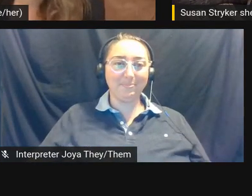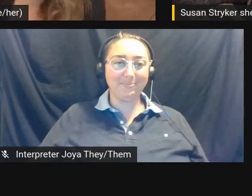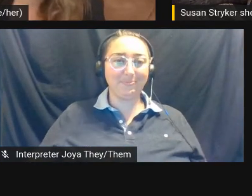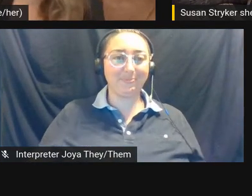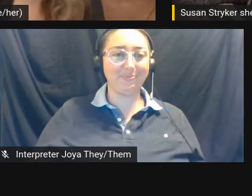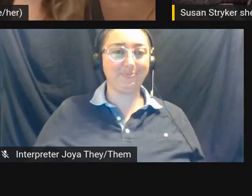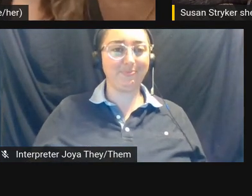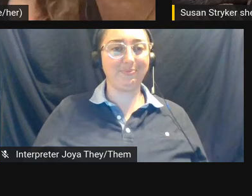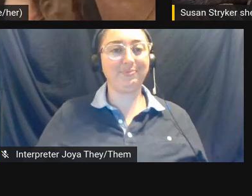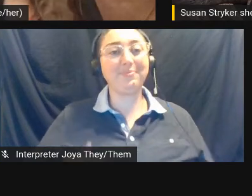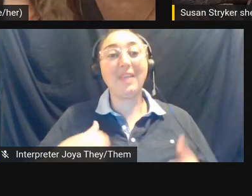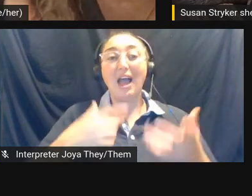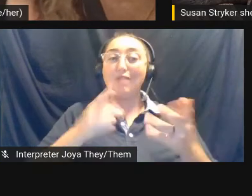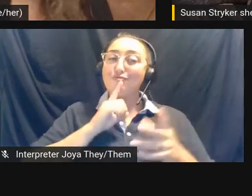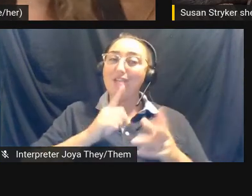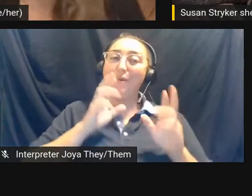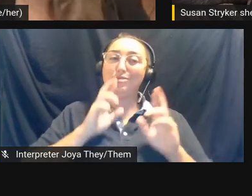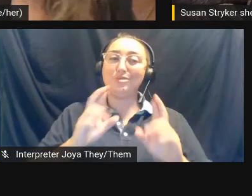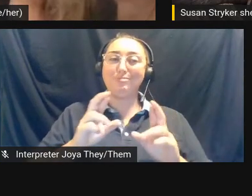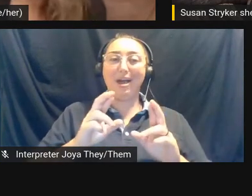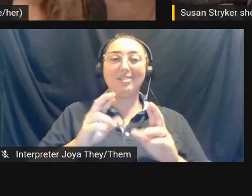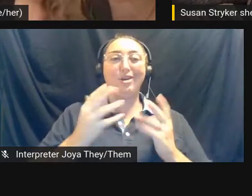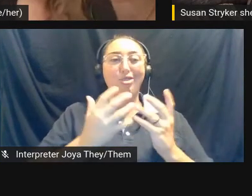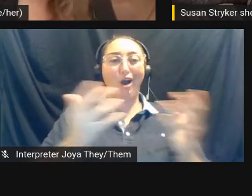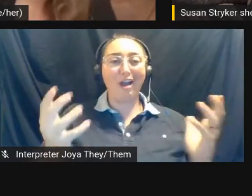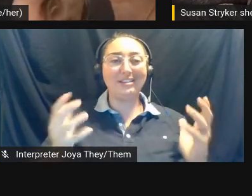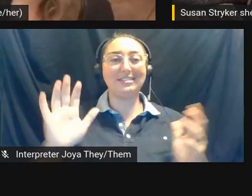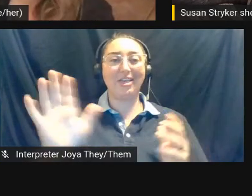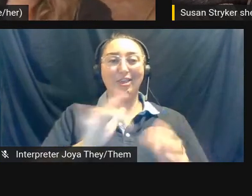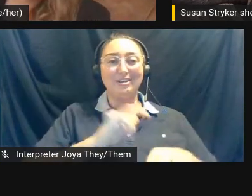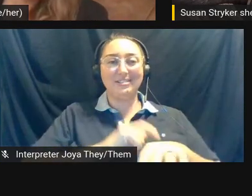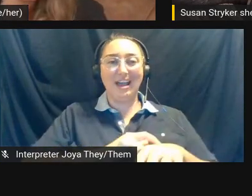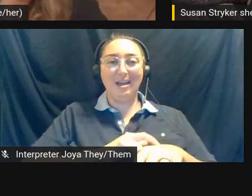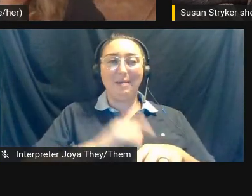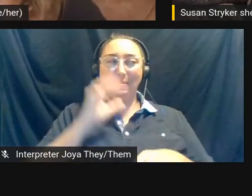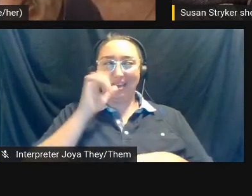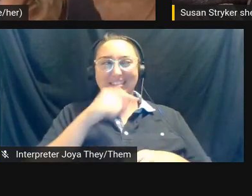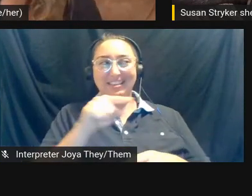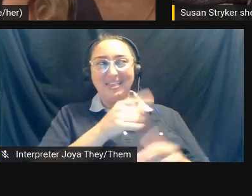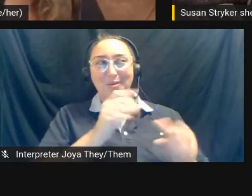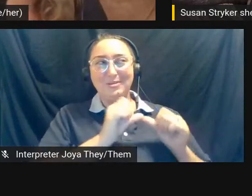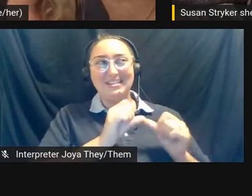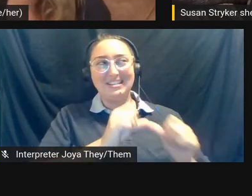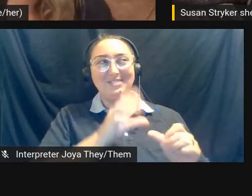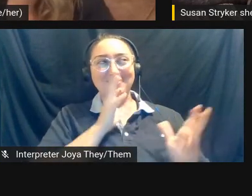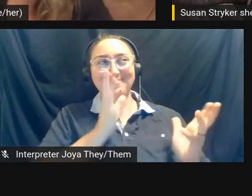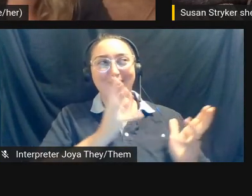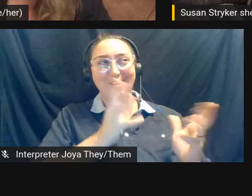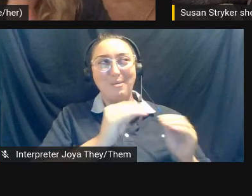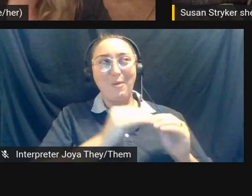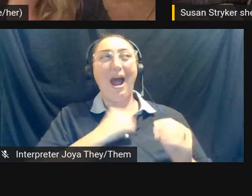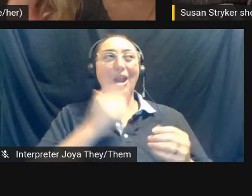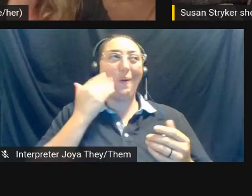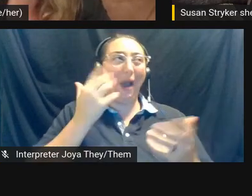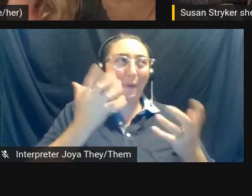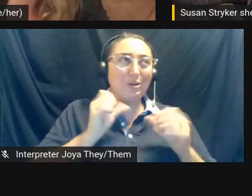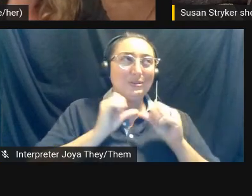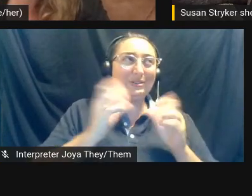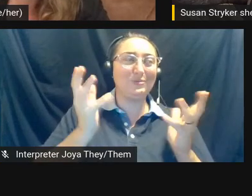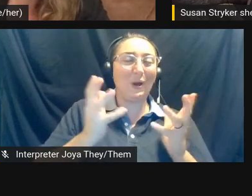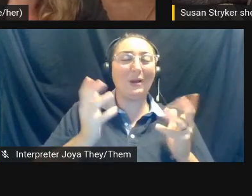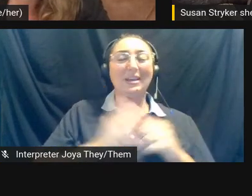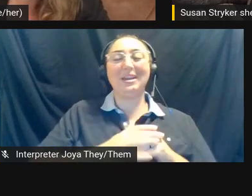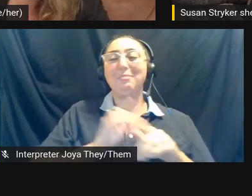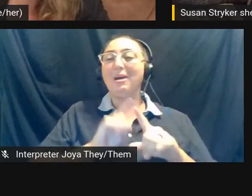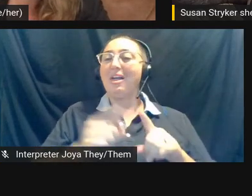I do want to respect our audience's time, even though I bet you our audience wants to, wants to keep talking. I know I do. Um, thank you